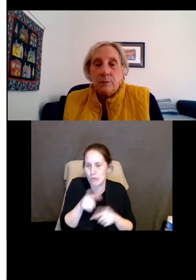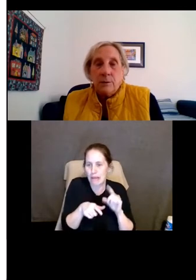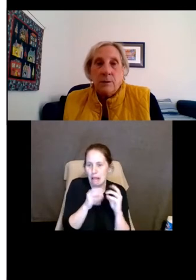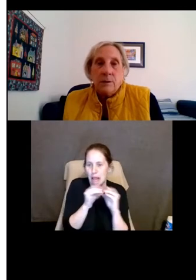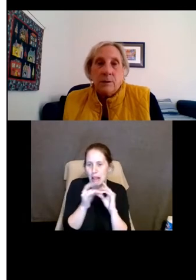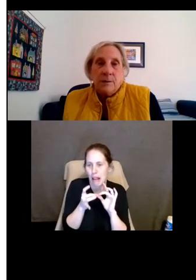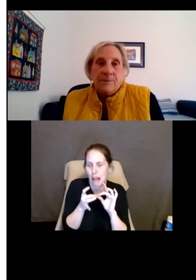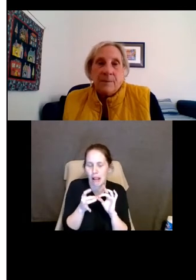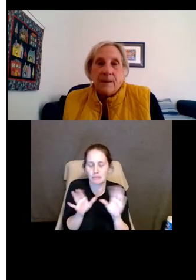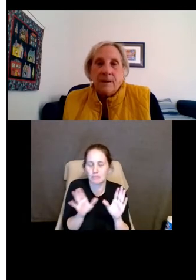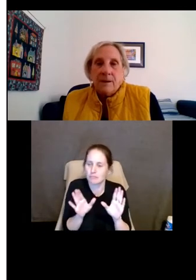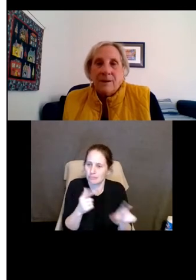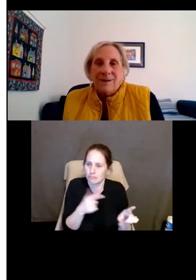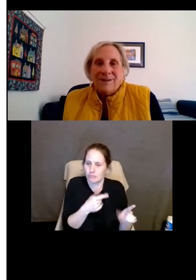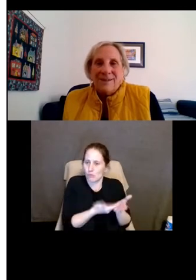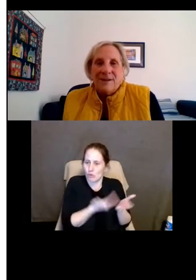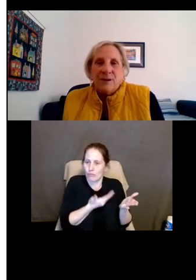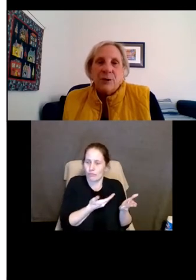when who.